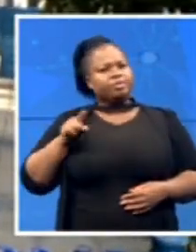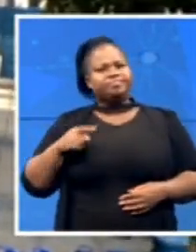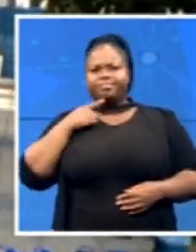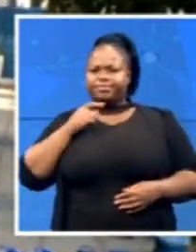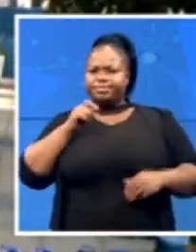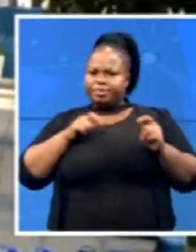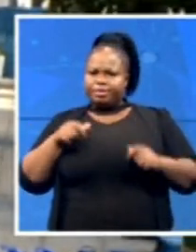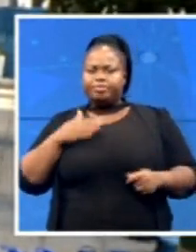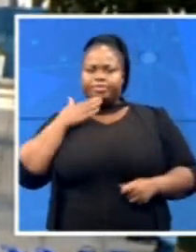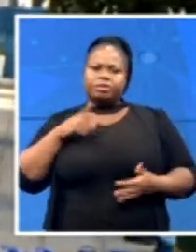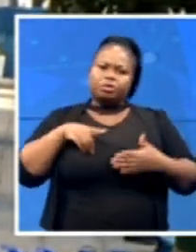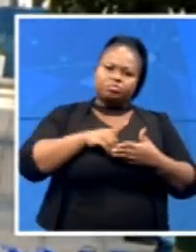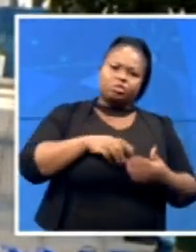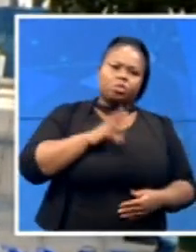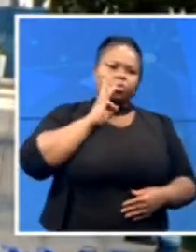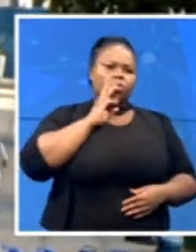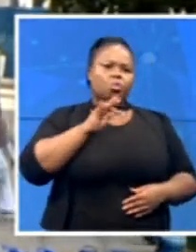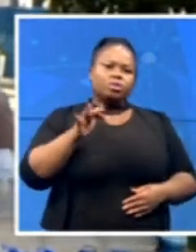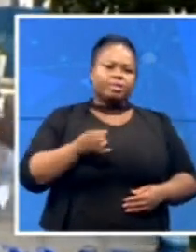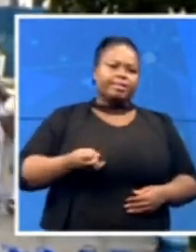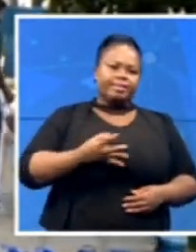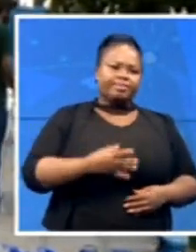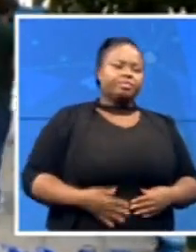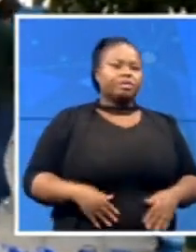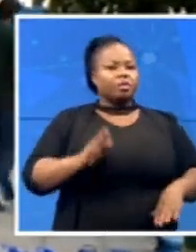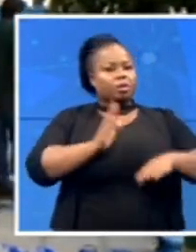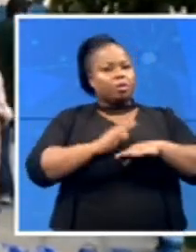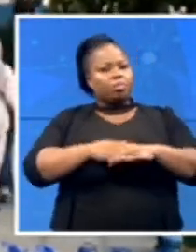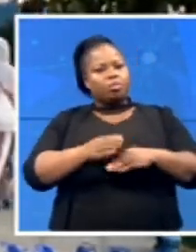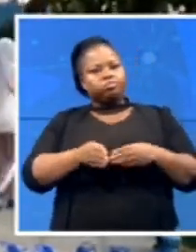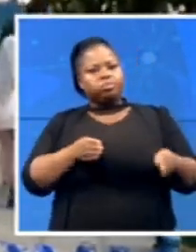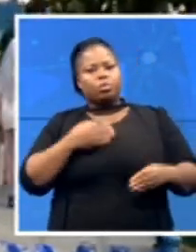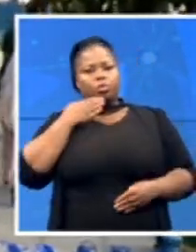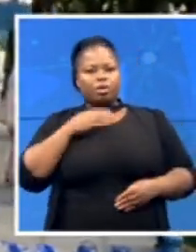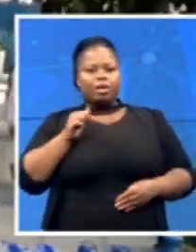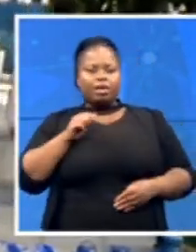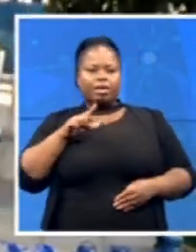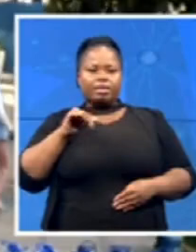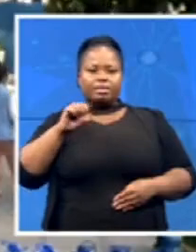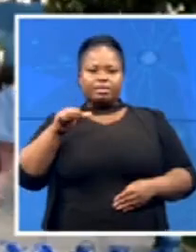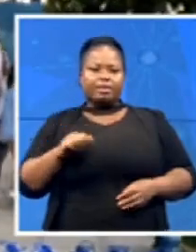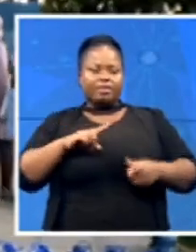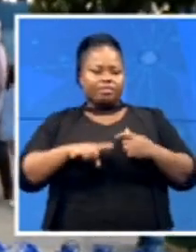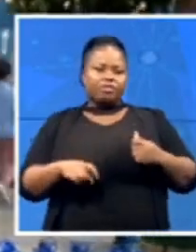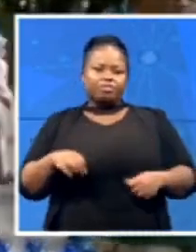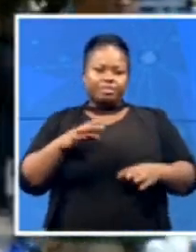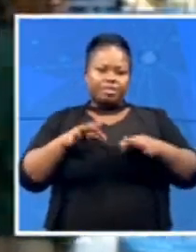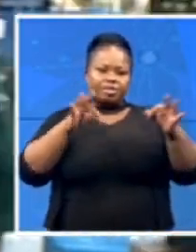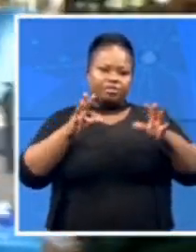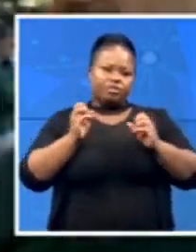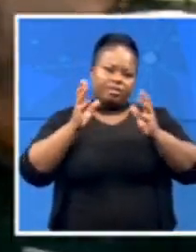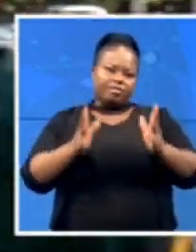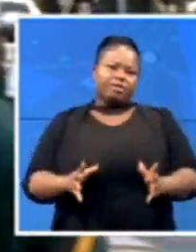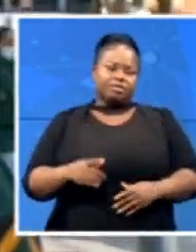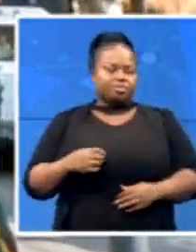But to chat to us a little bit more about it, we have Alisa Bley of Gift of the Givers to explain to us what exactly is happening here. Good morning